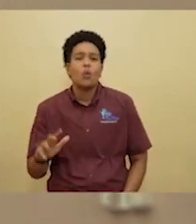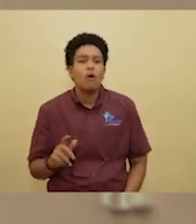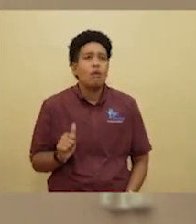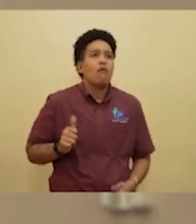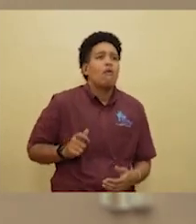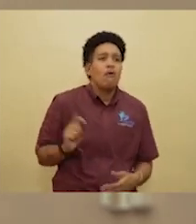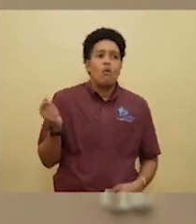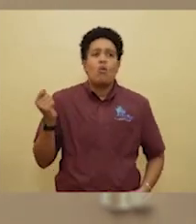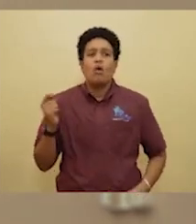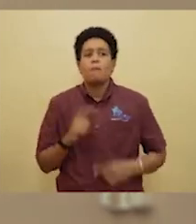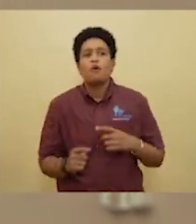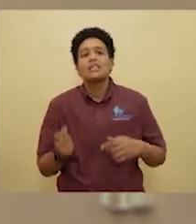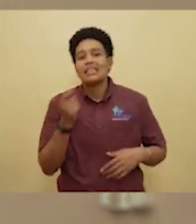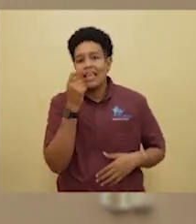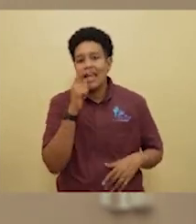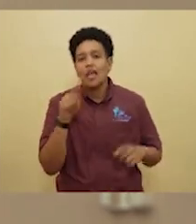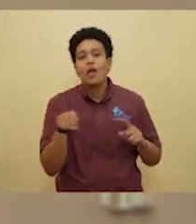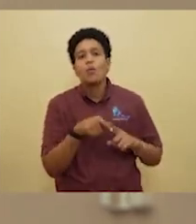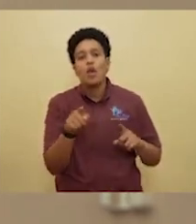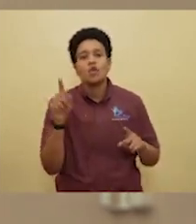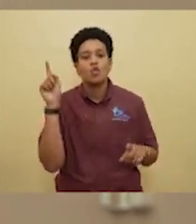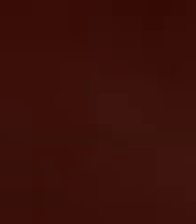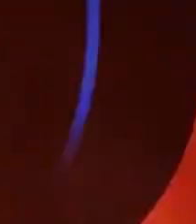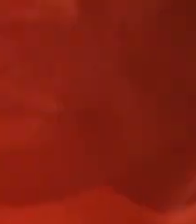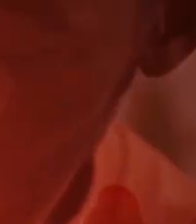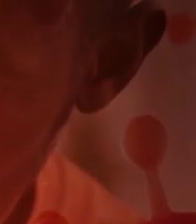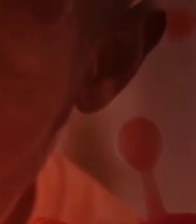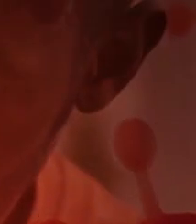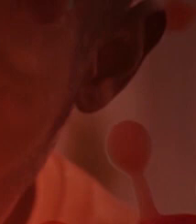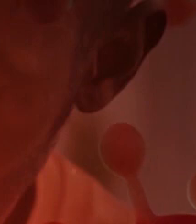take it as you would when you come home.